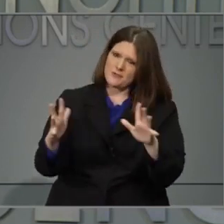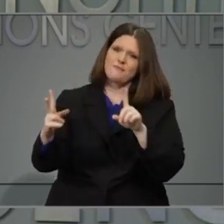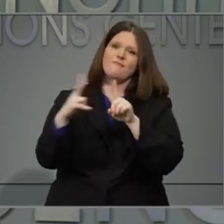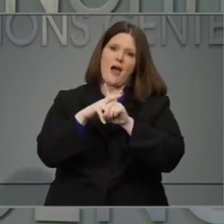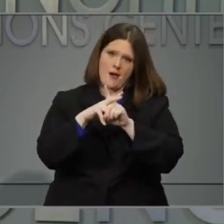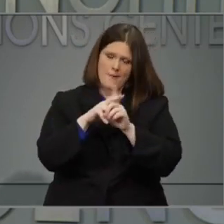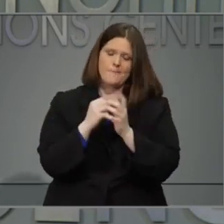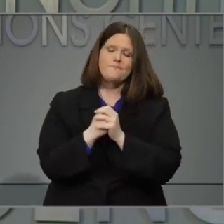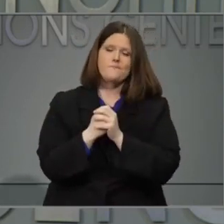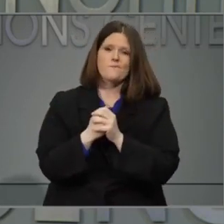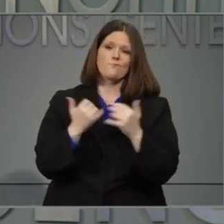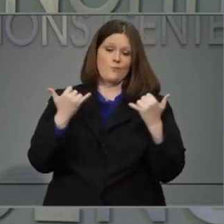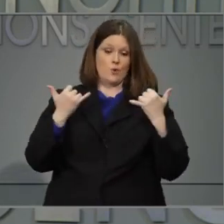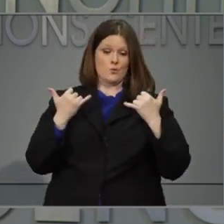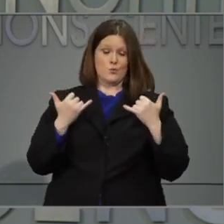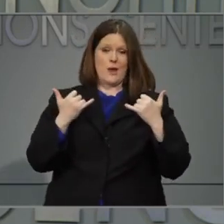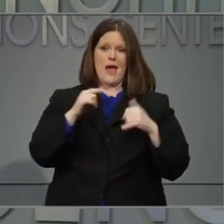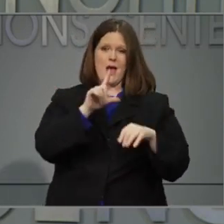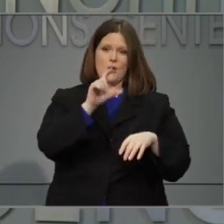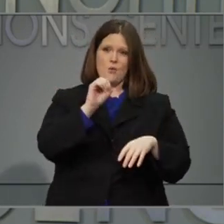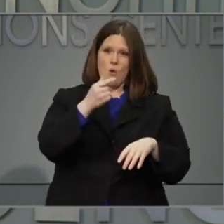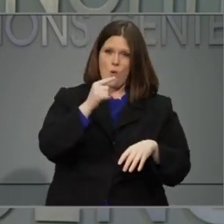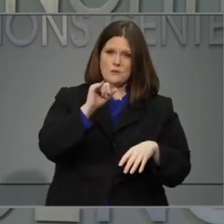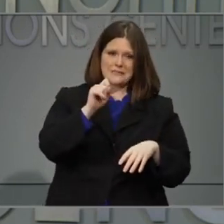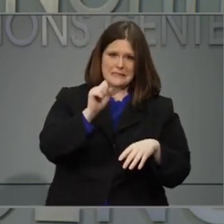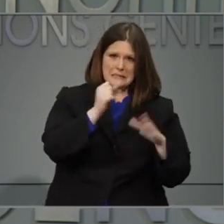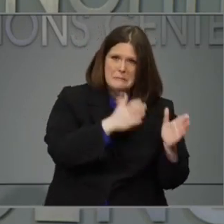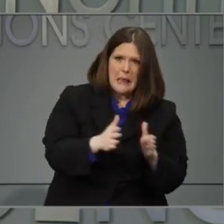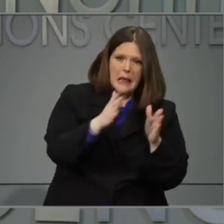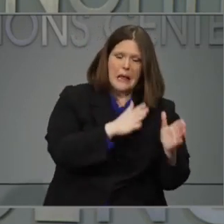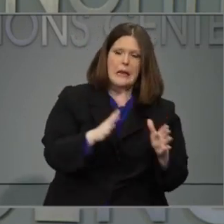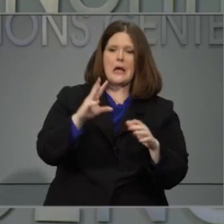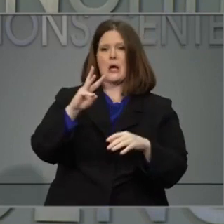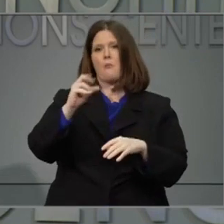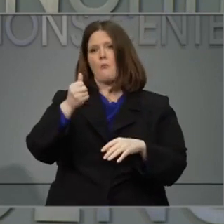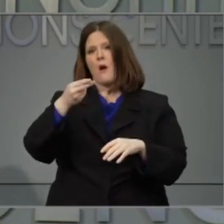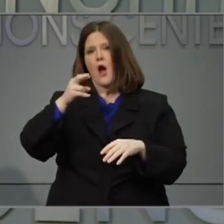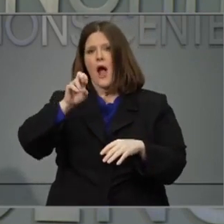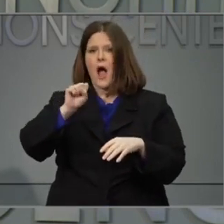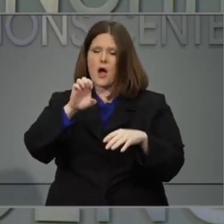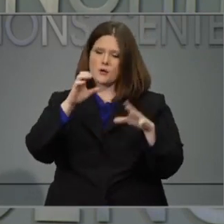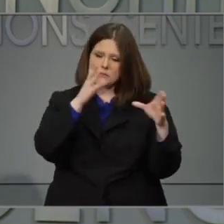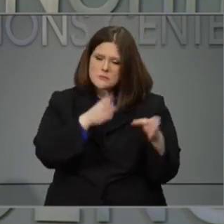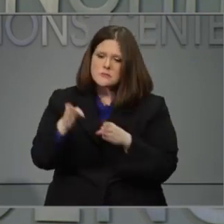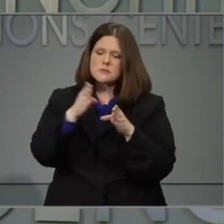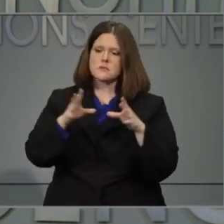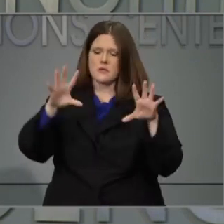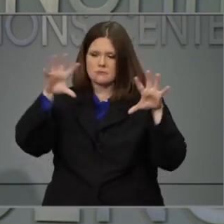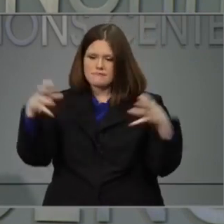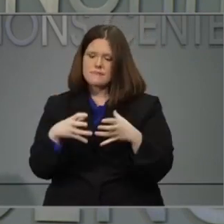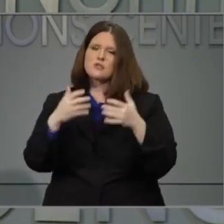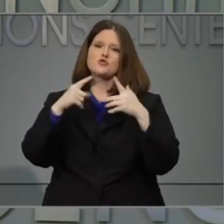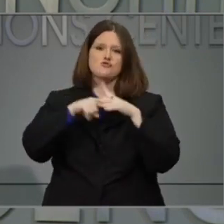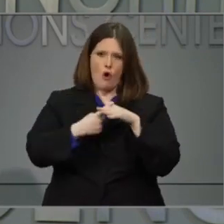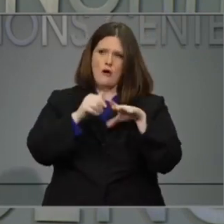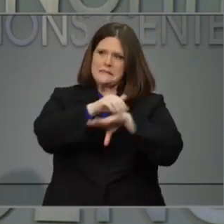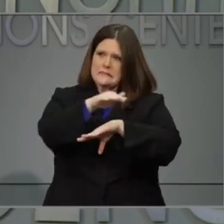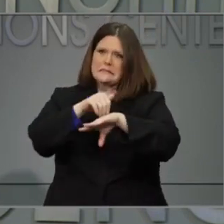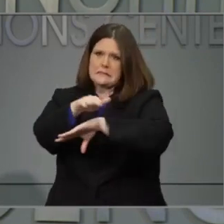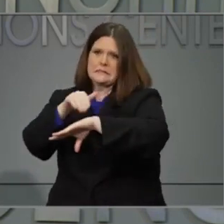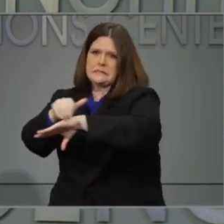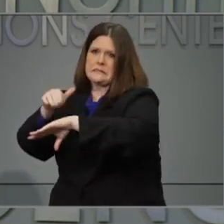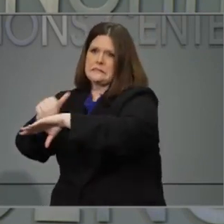Today, the logistics and warehouse teams are moving out some small shipments of surgical masks to hospitals and first